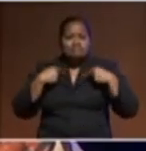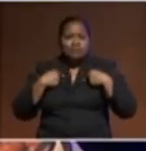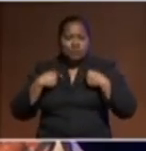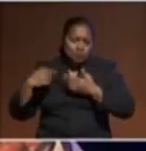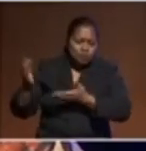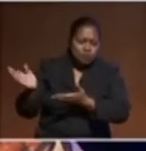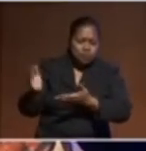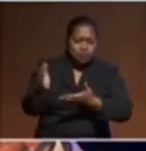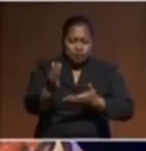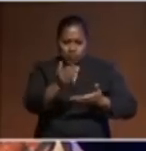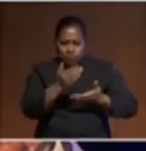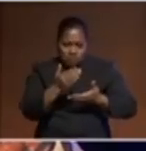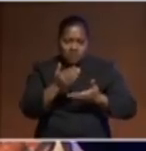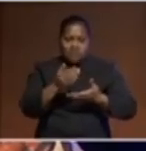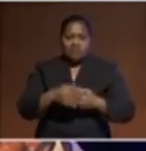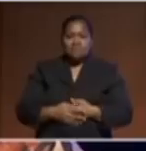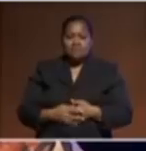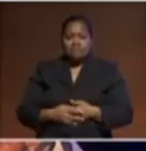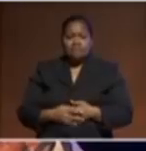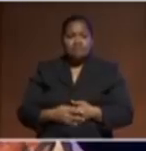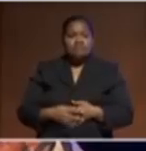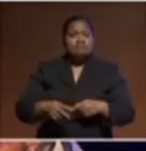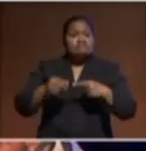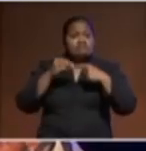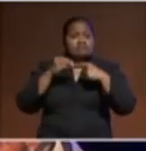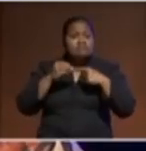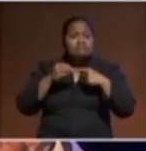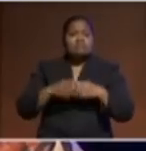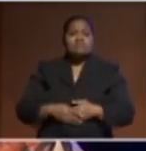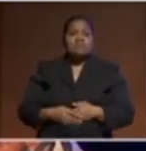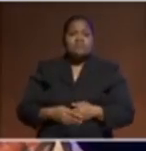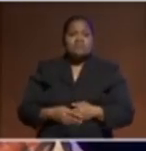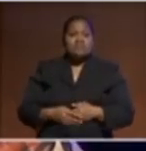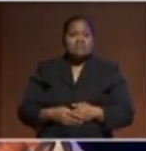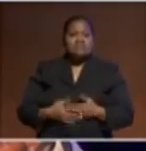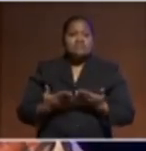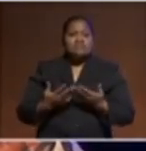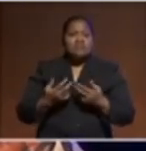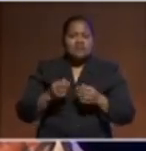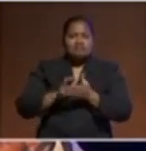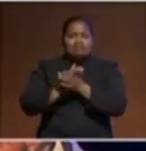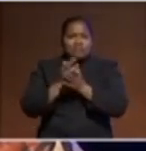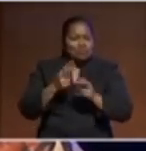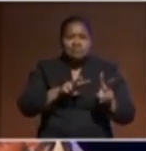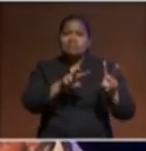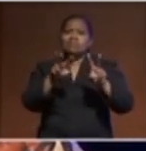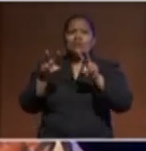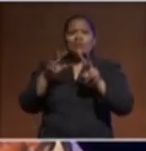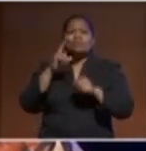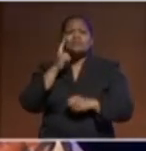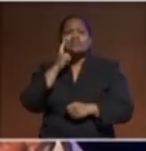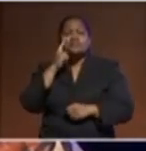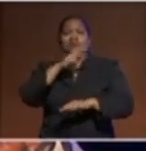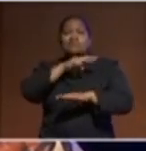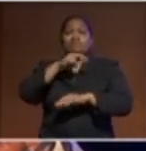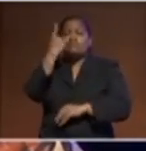For one, it is quite moving to look out into the audience and see faces from our regional family and international